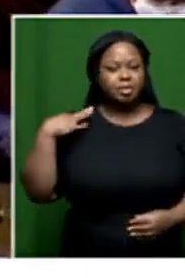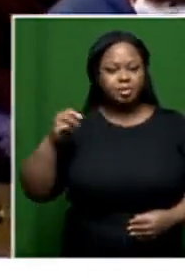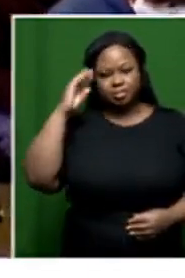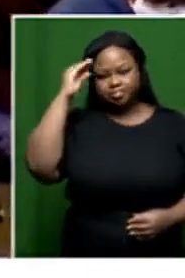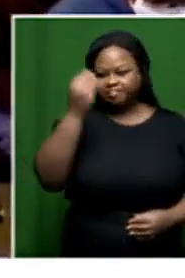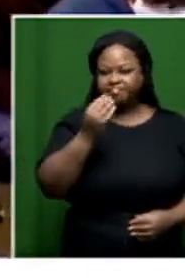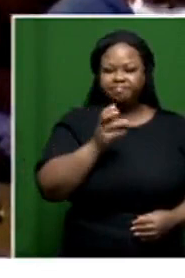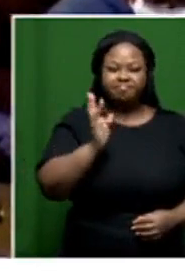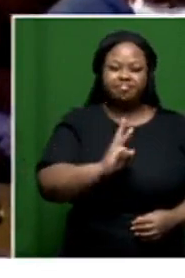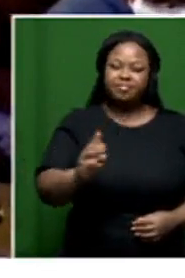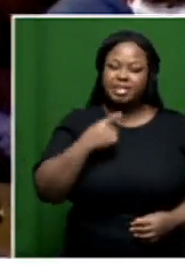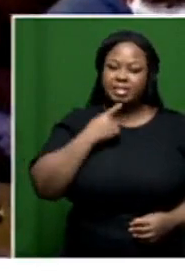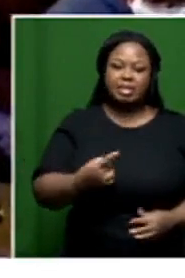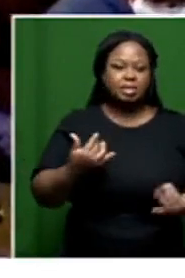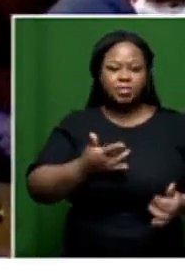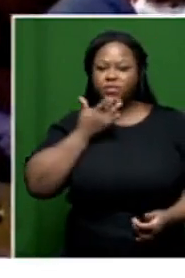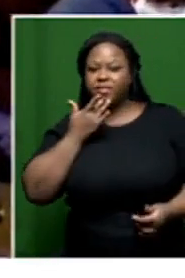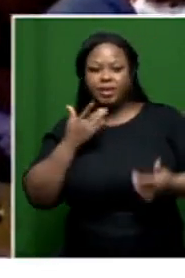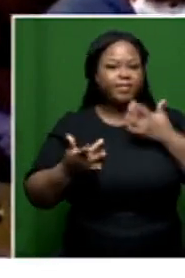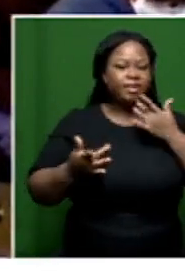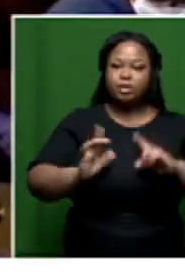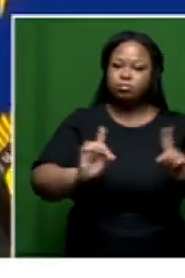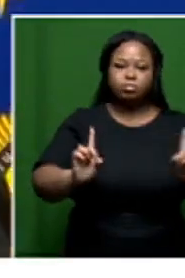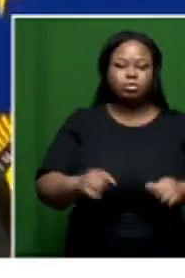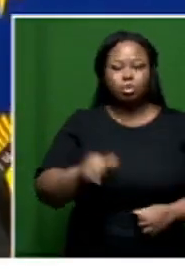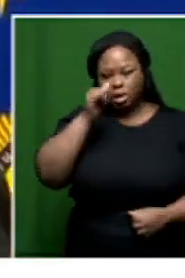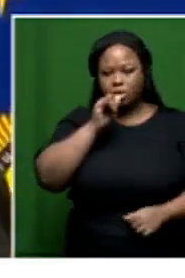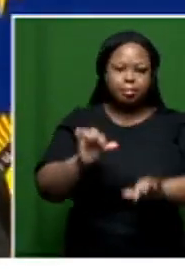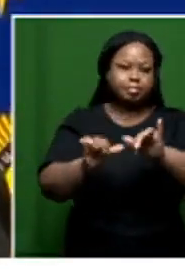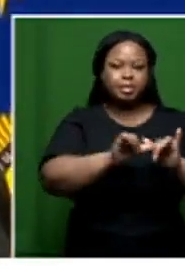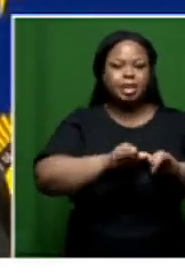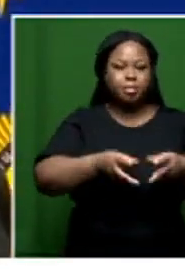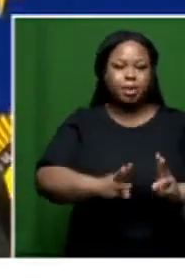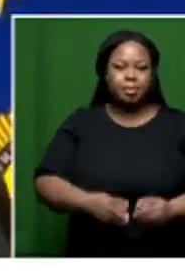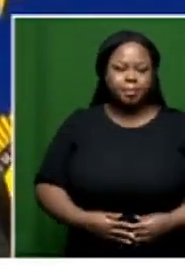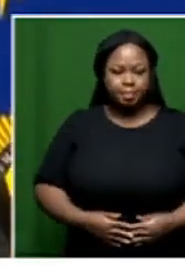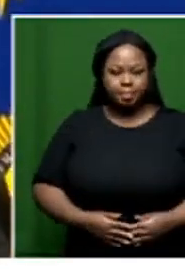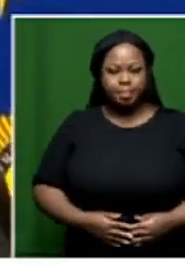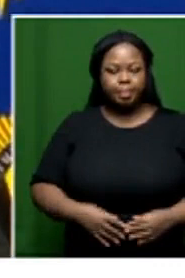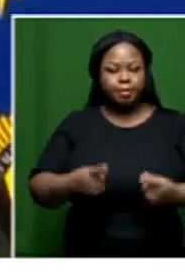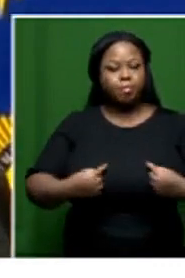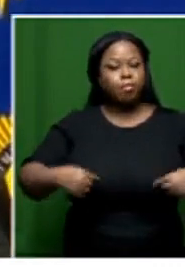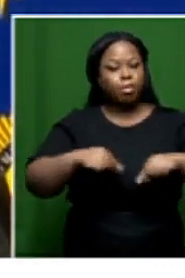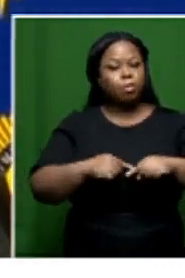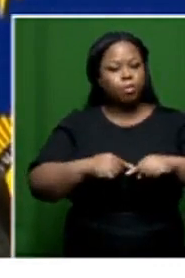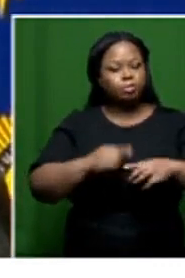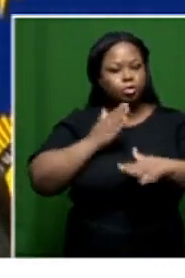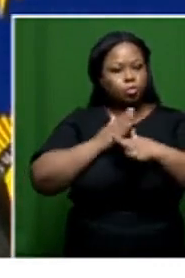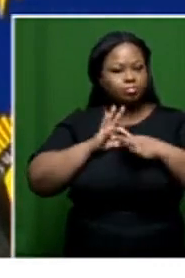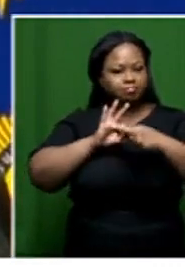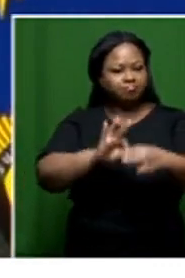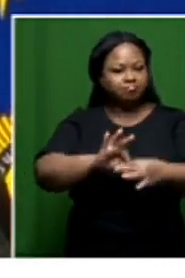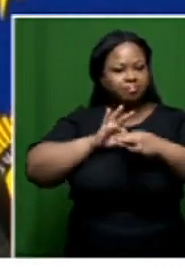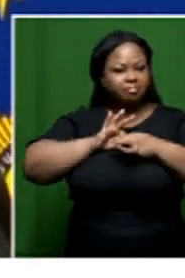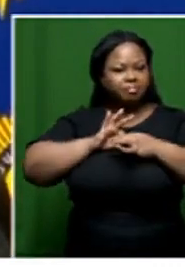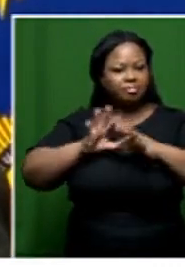emphatically expressed that no sides will be taken in fighting crime. We'll be working together to do everything